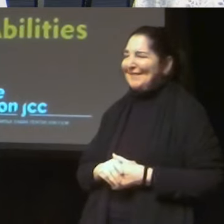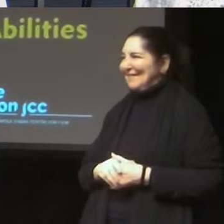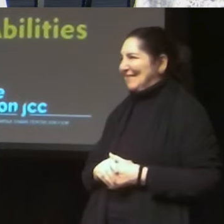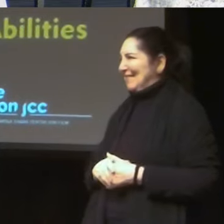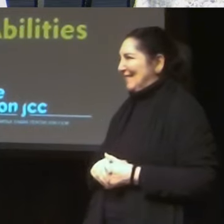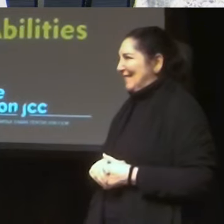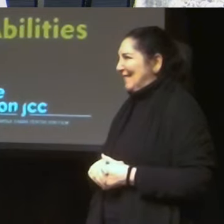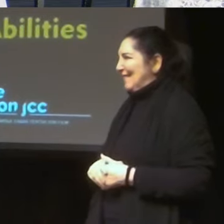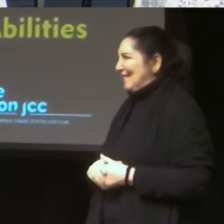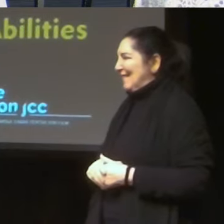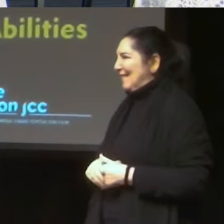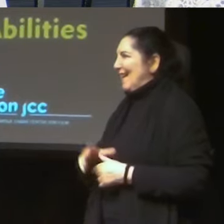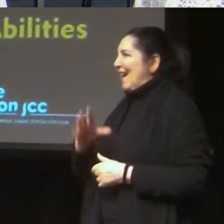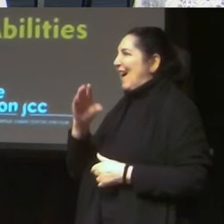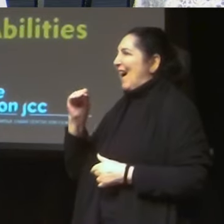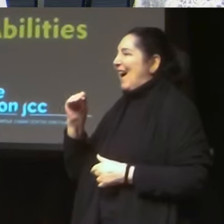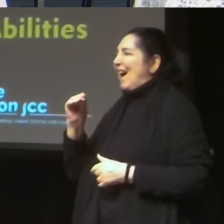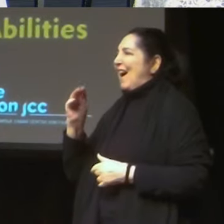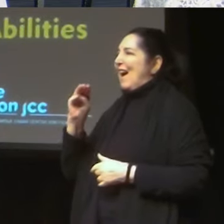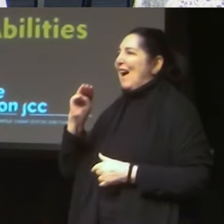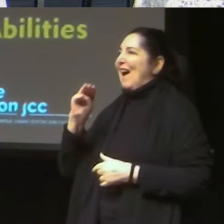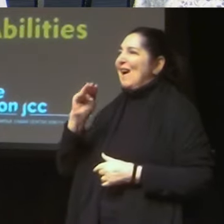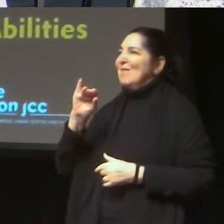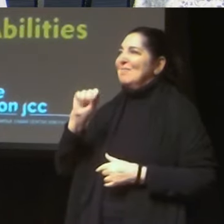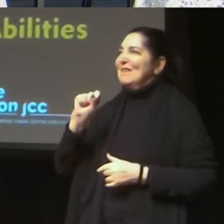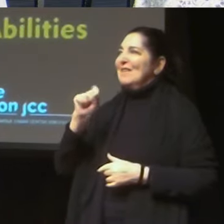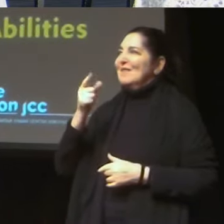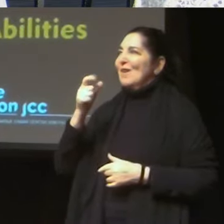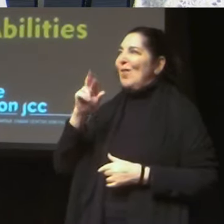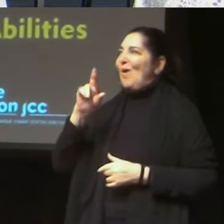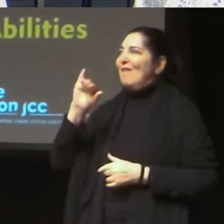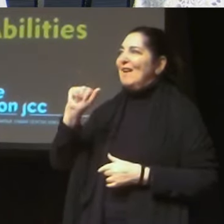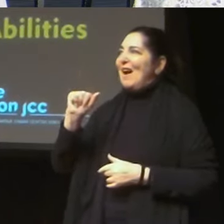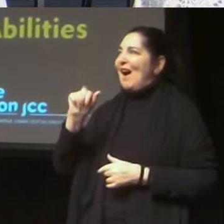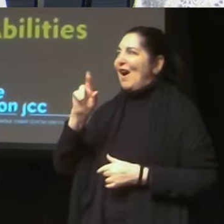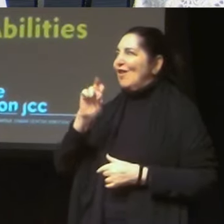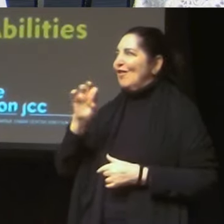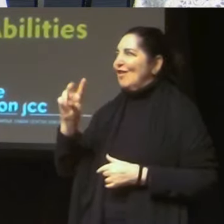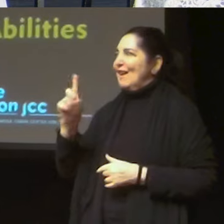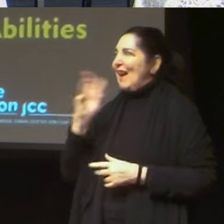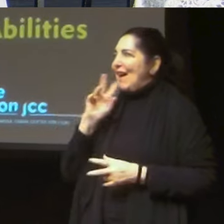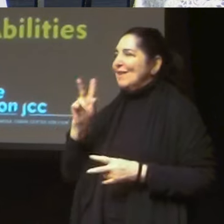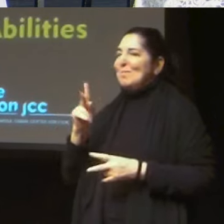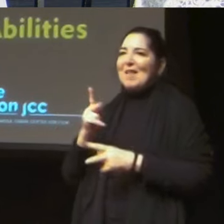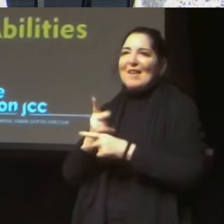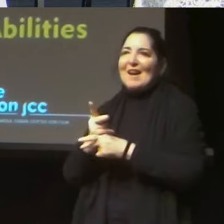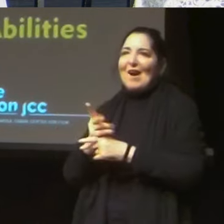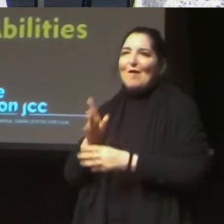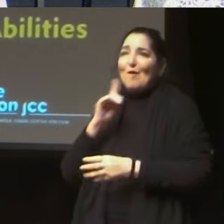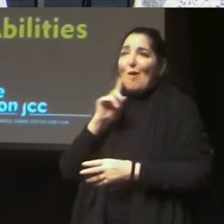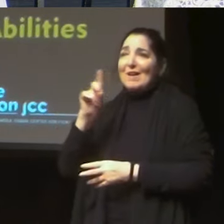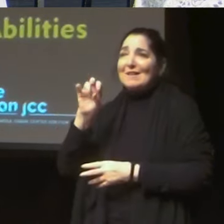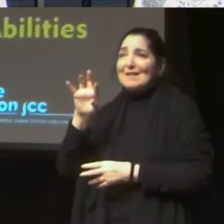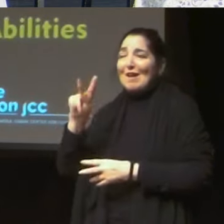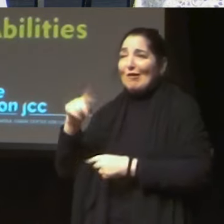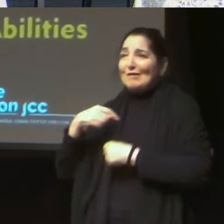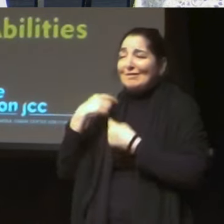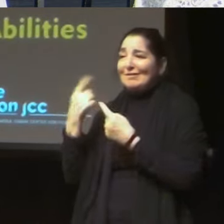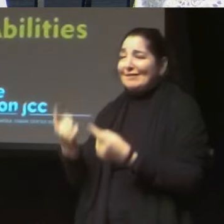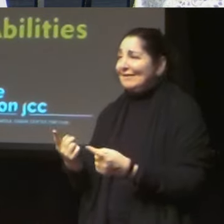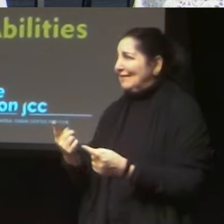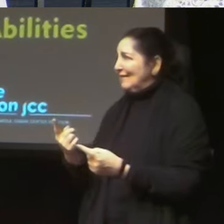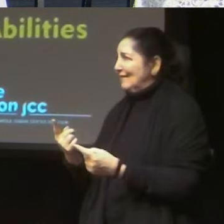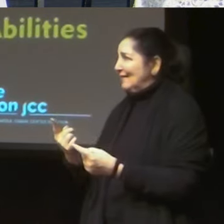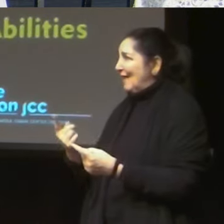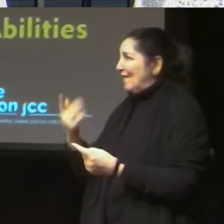for the last 15 years. And she is excellent. And it's